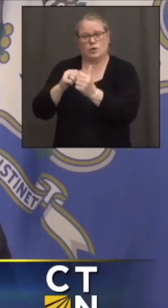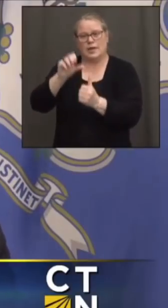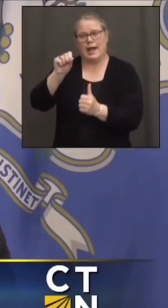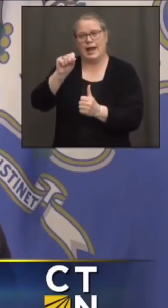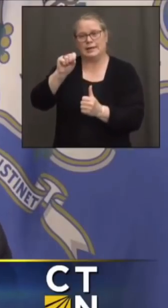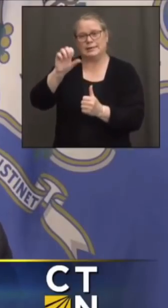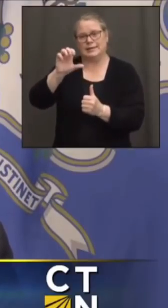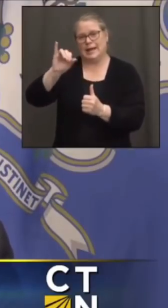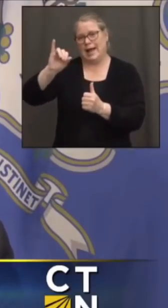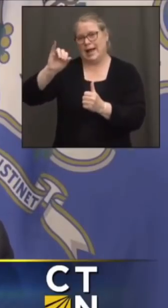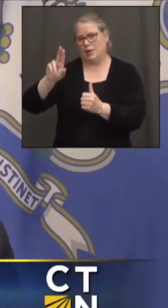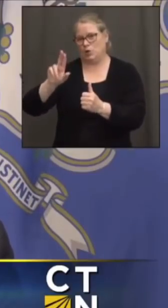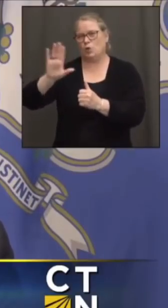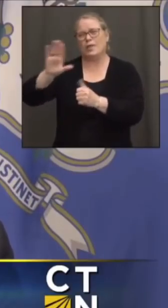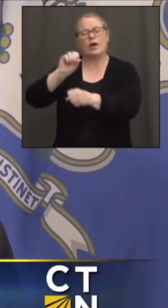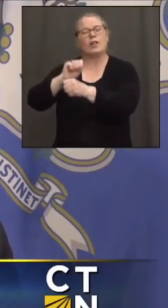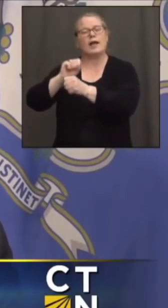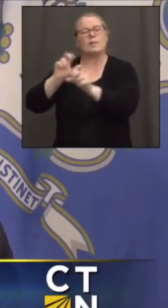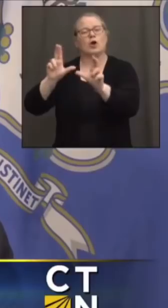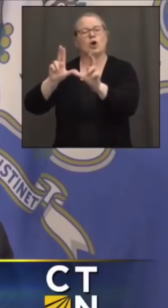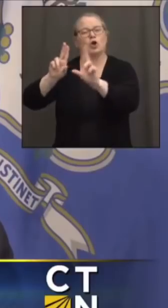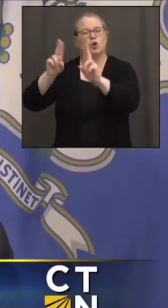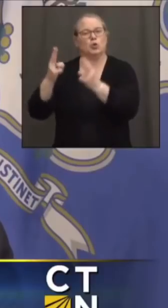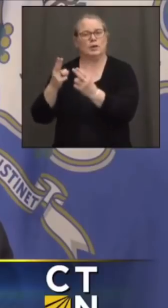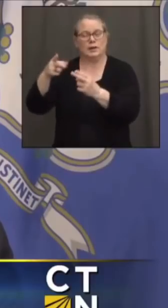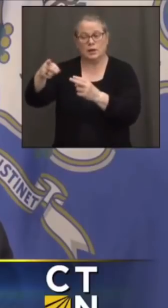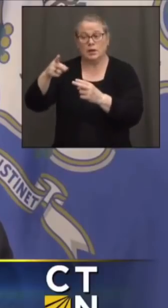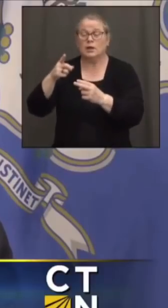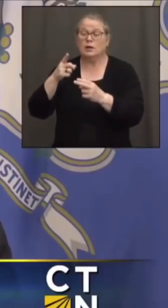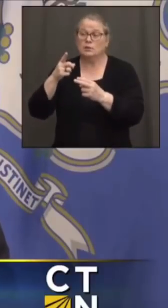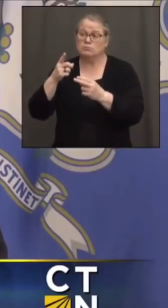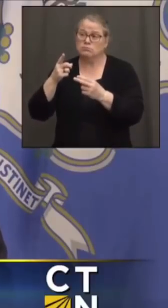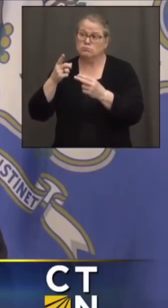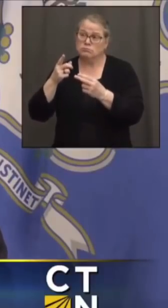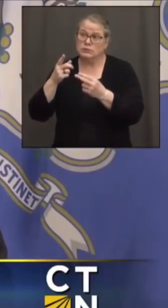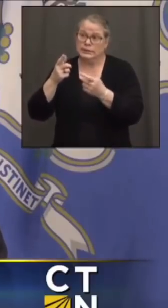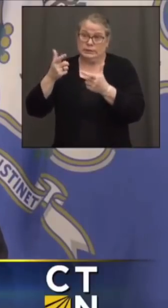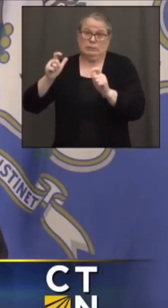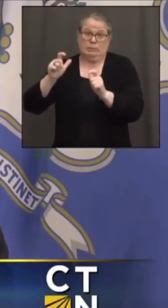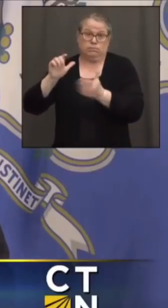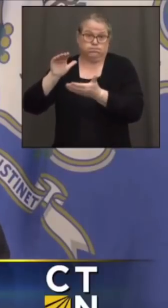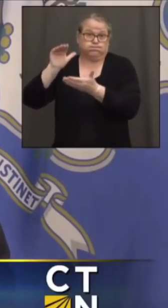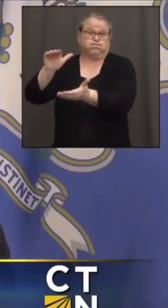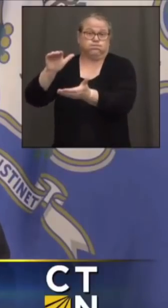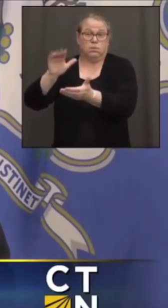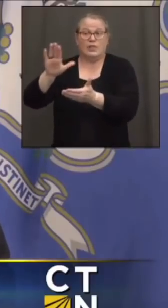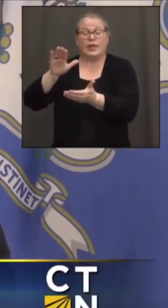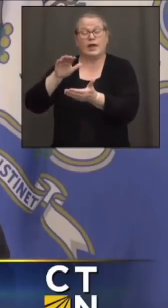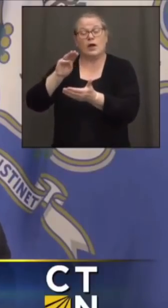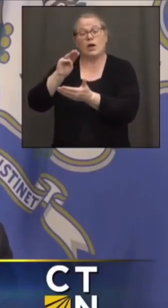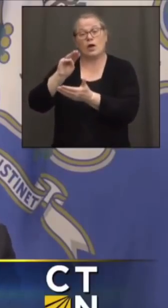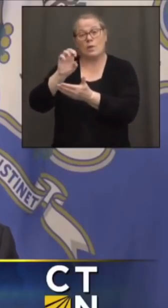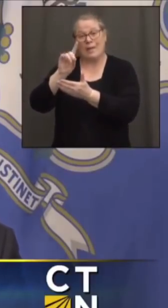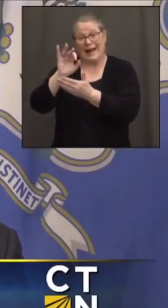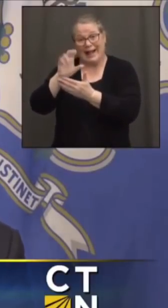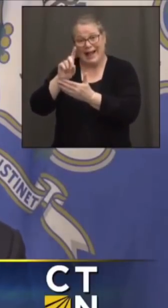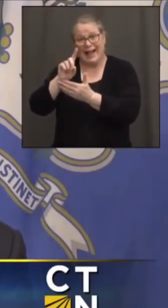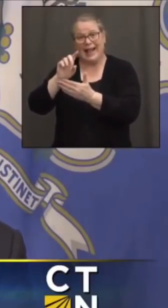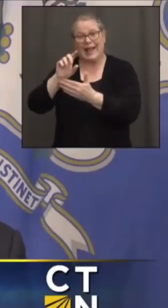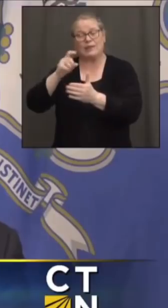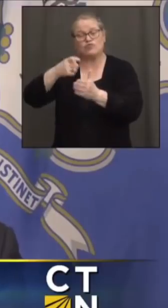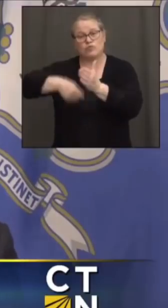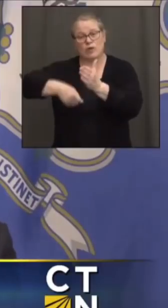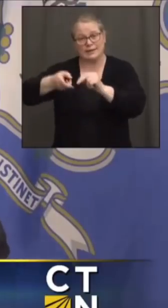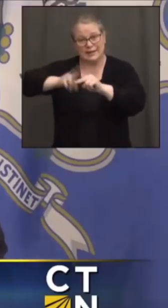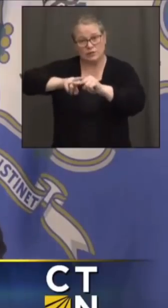which is the labor union. You know, it's a significant package, real increase in terms of the Medicaid rates, plus a 10